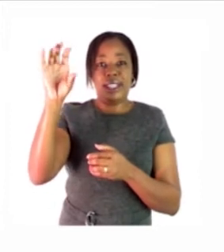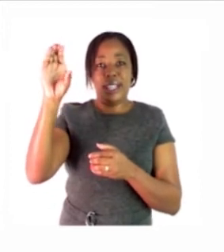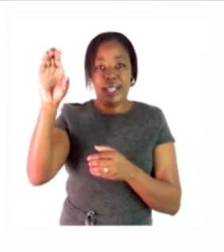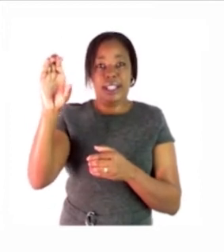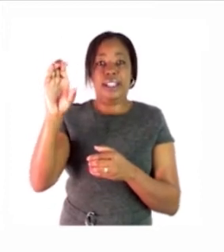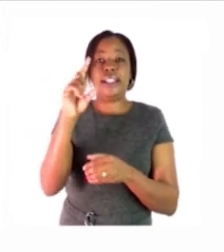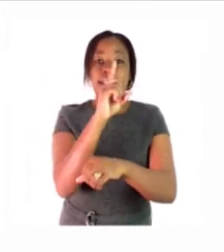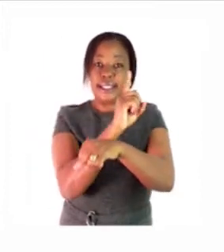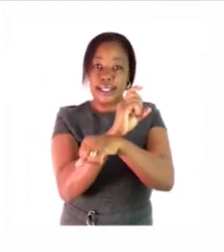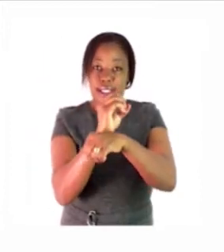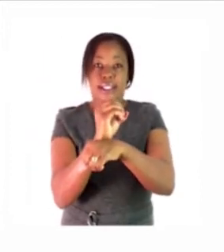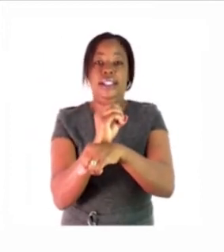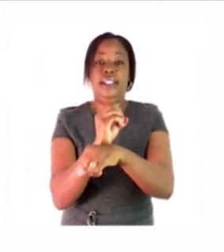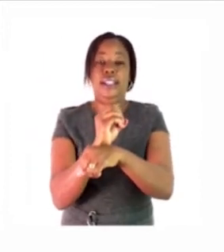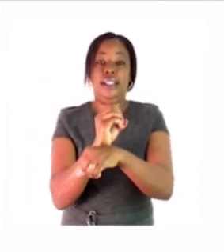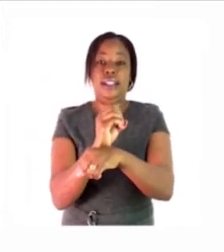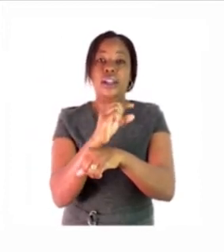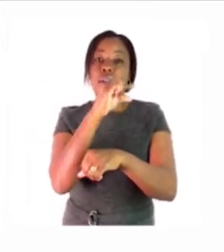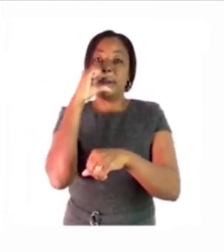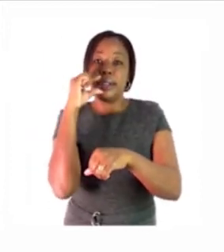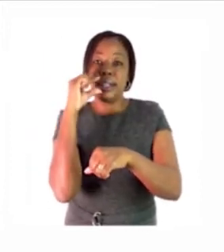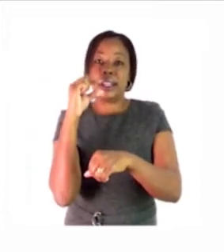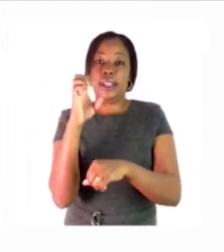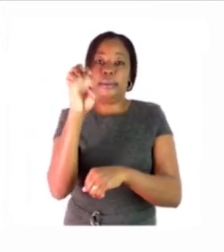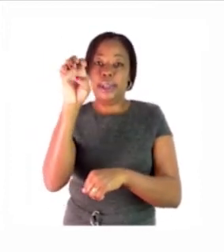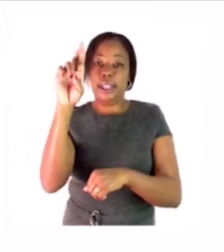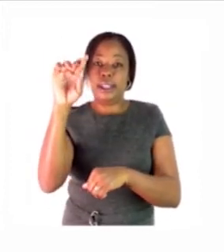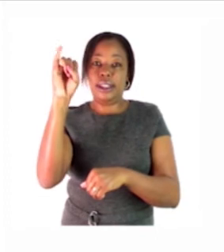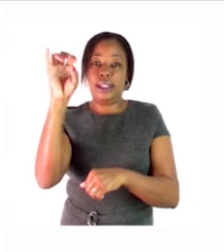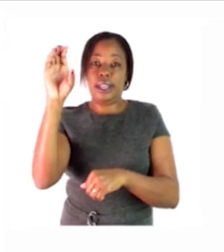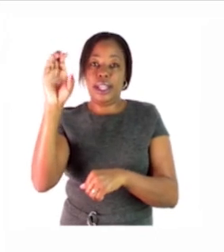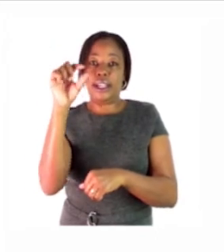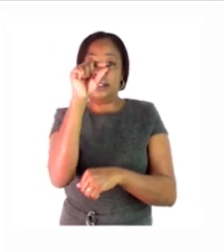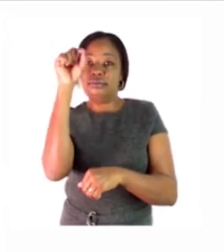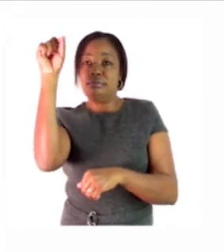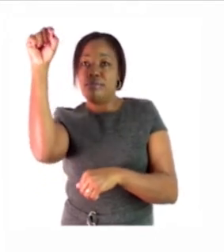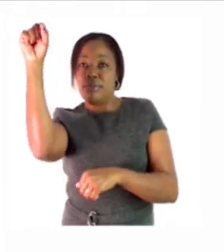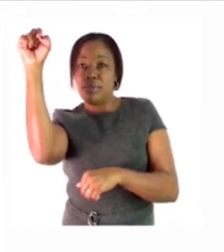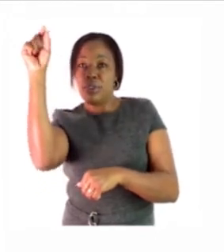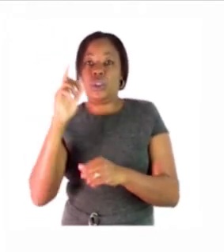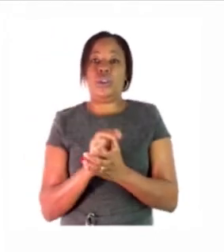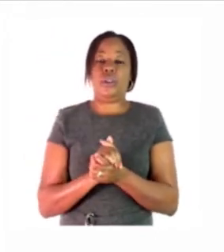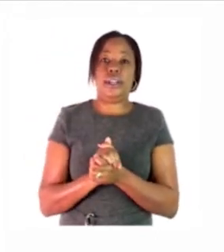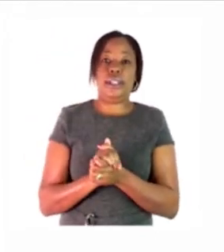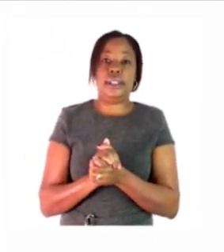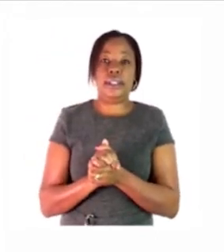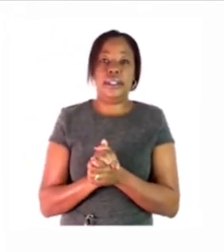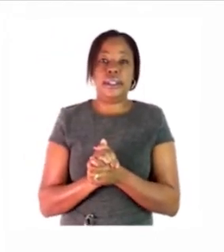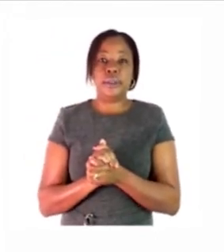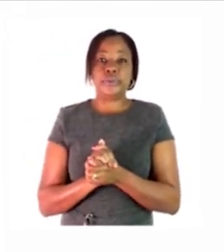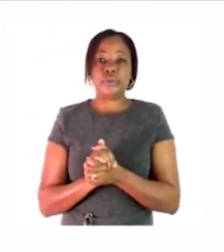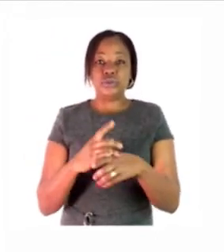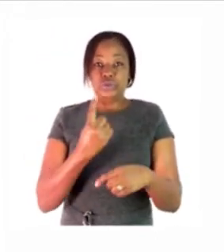the tenth place so you write the name of eric there and i would like you to do the rest number two up to number